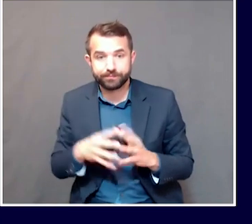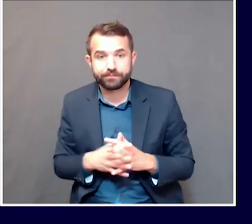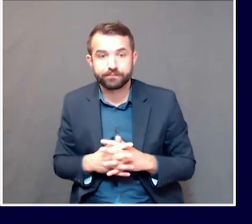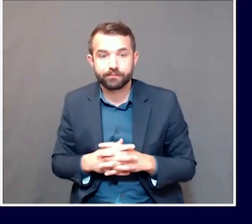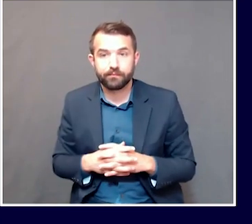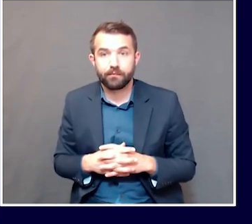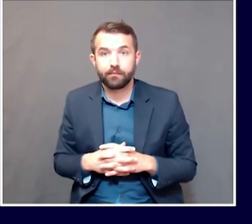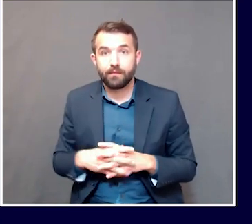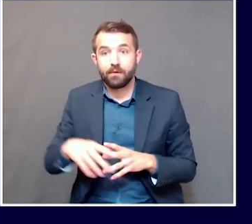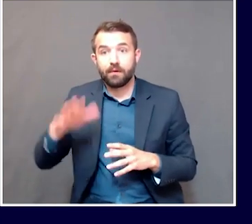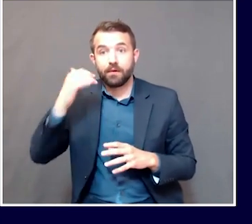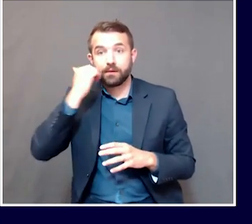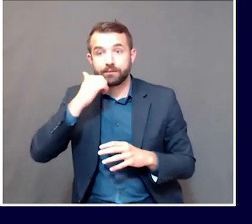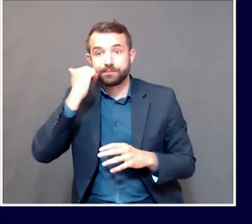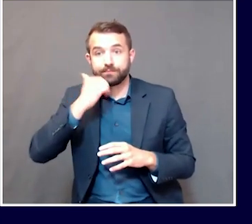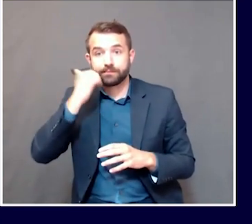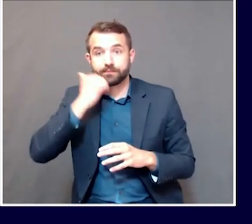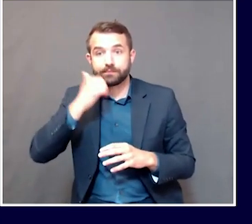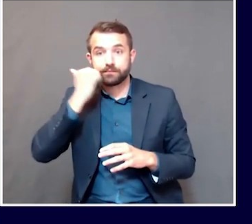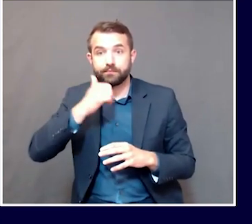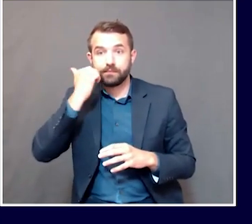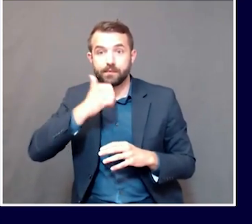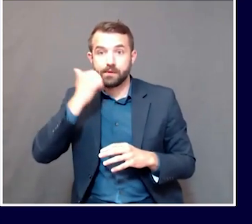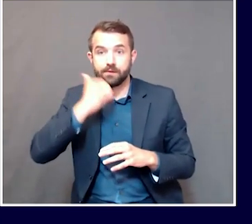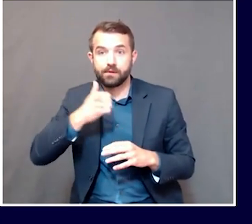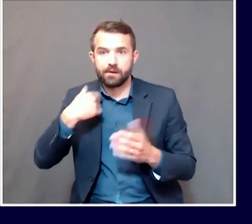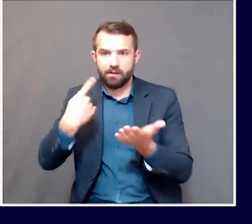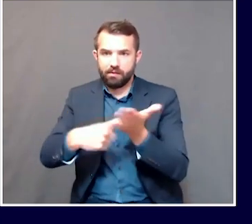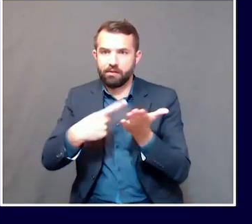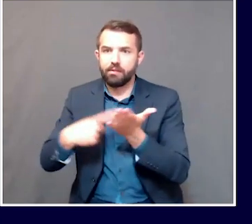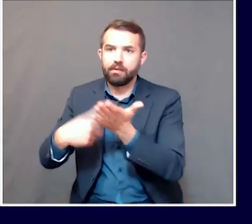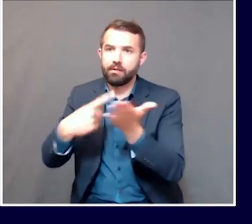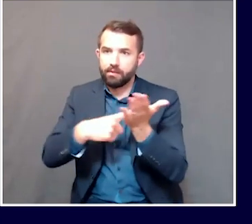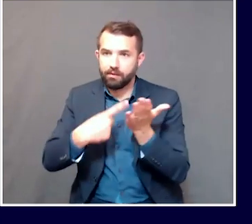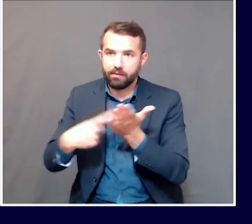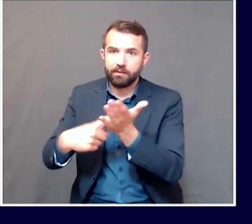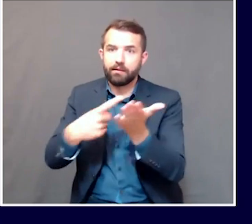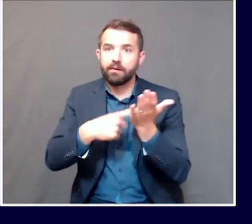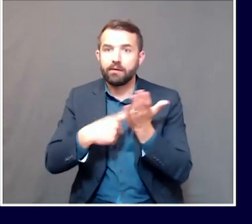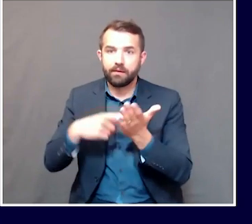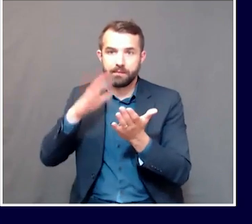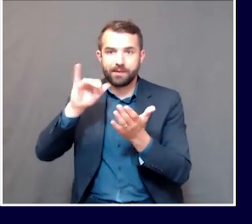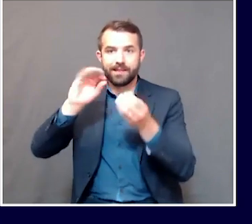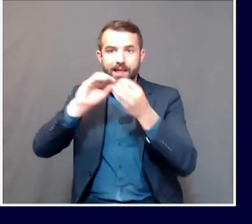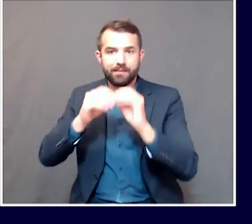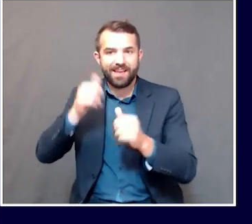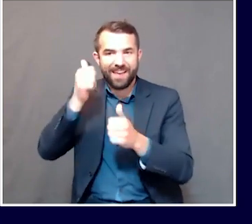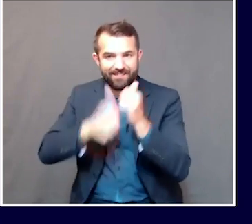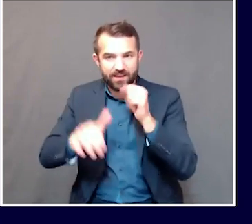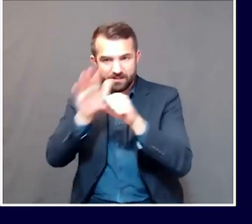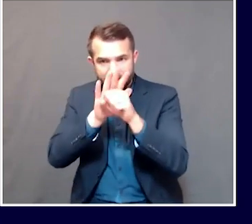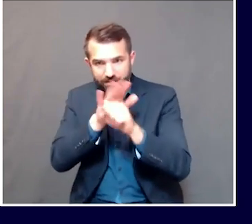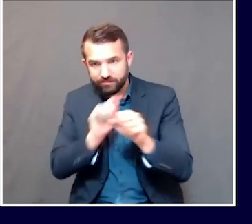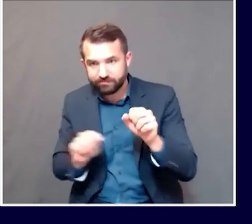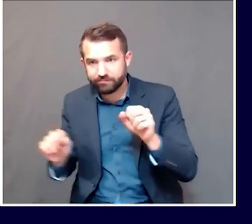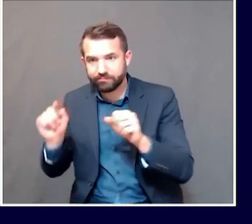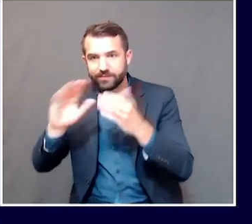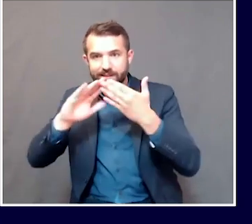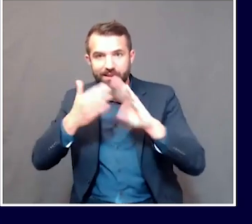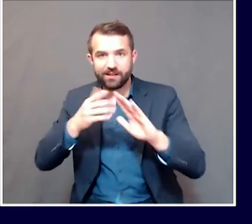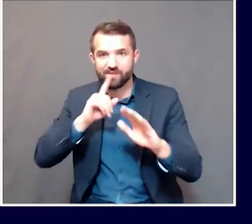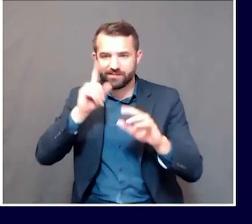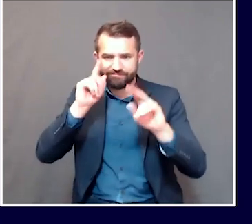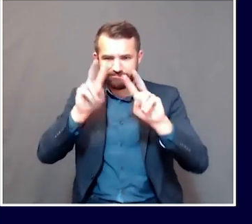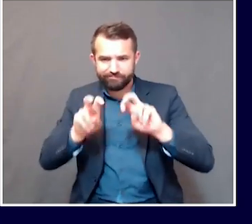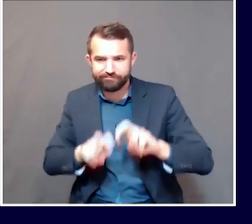look at when we get them, as soon as we get that data, county by county, where are things going? Is there an outbreak, as there has been